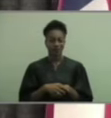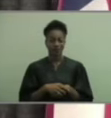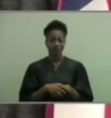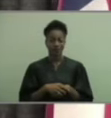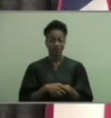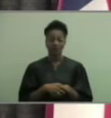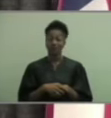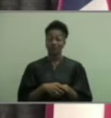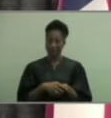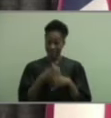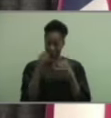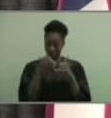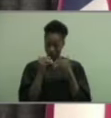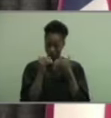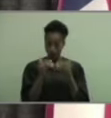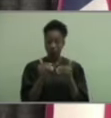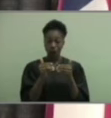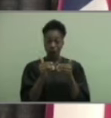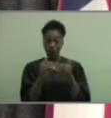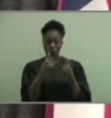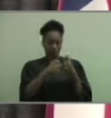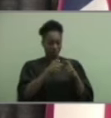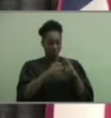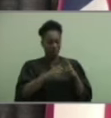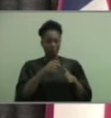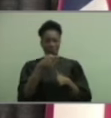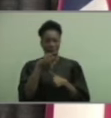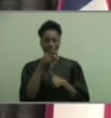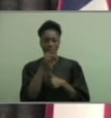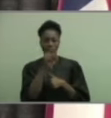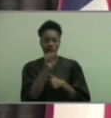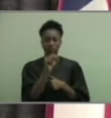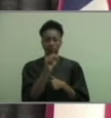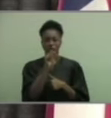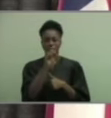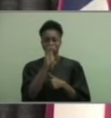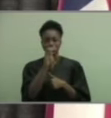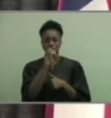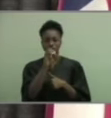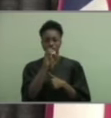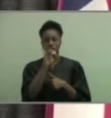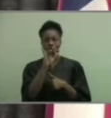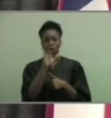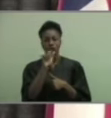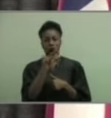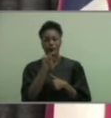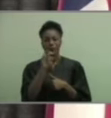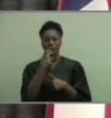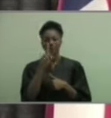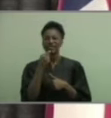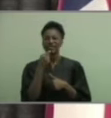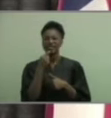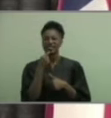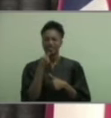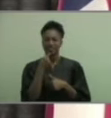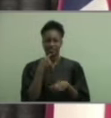Immediately post it on your social media and say